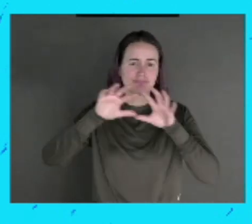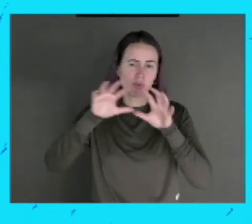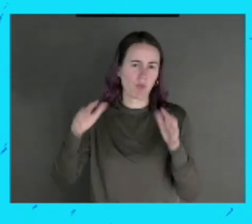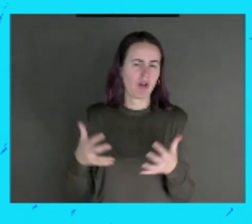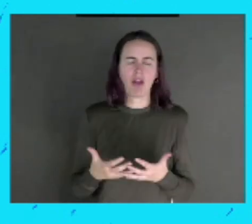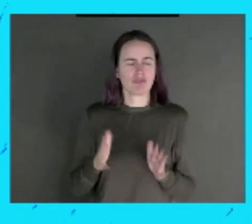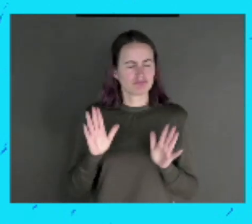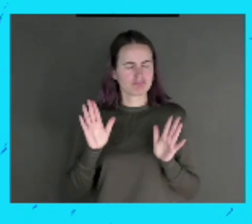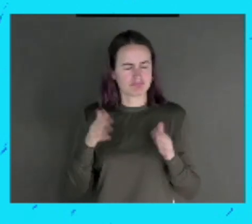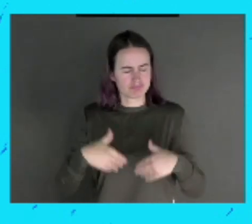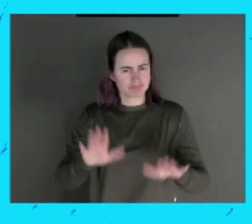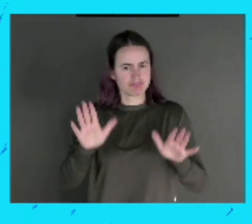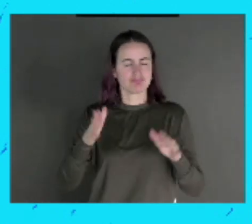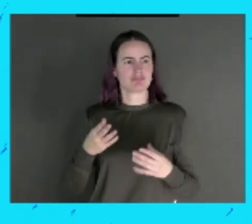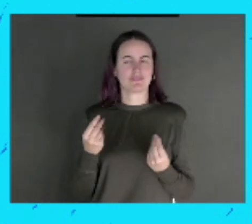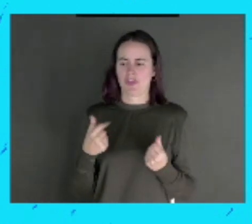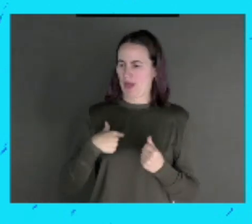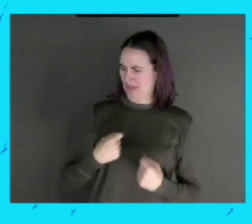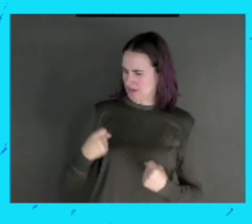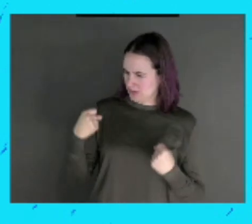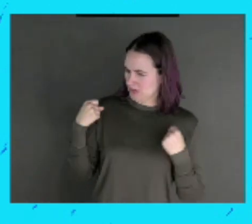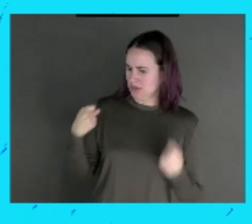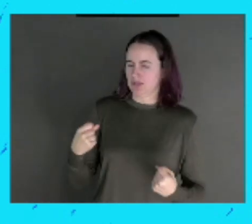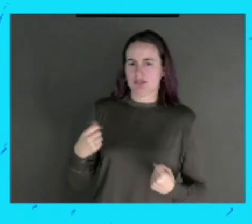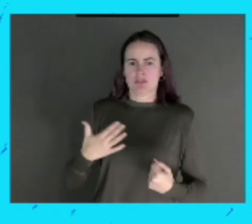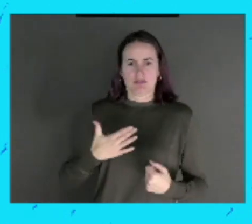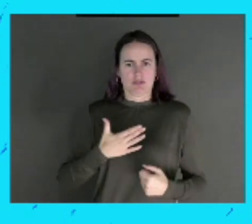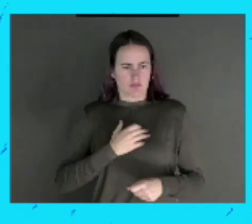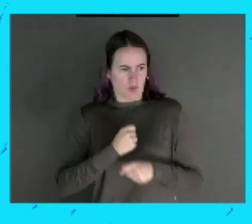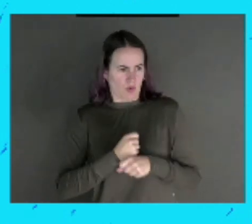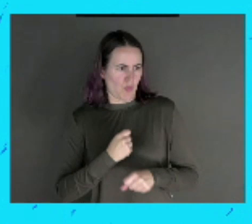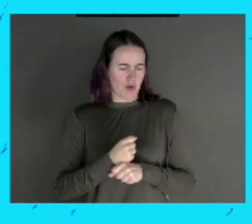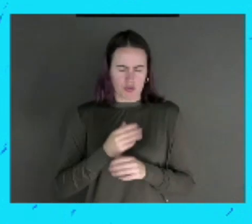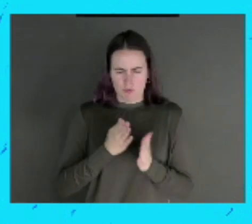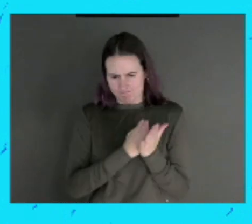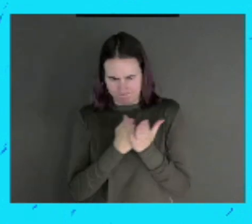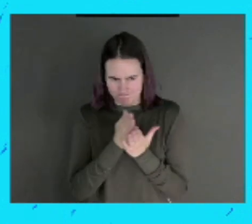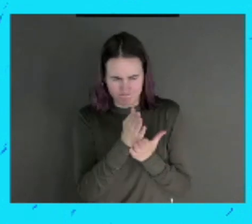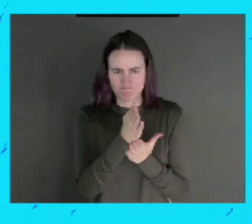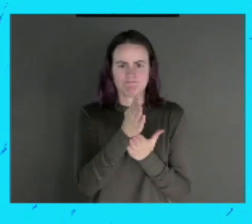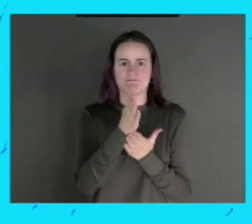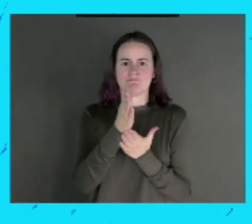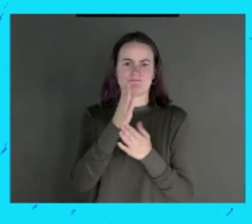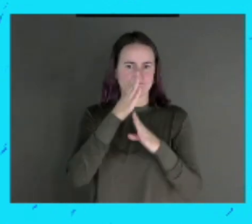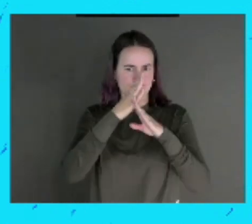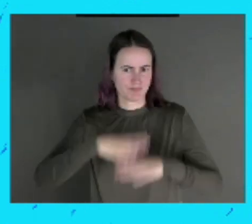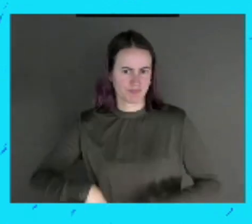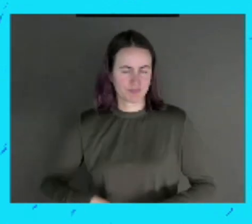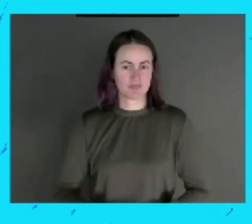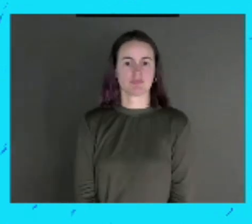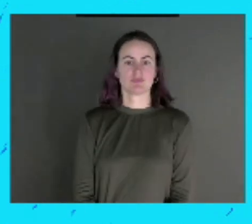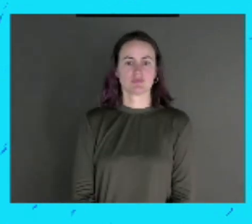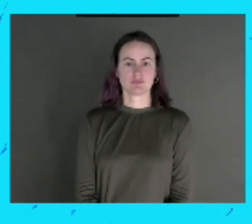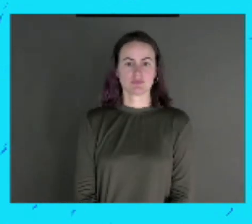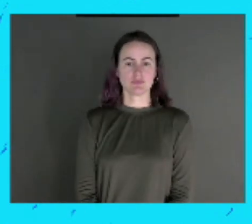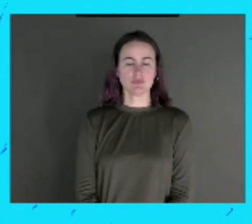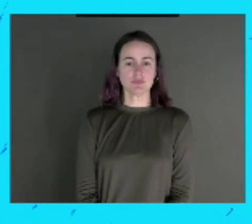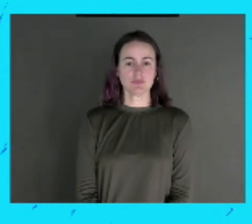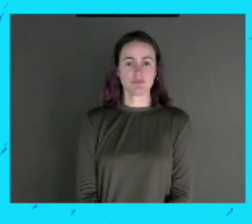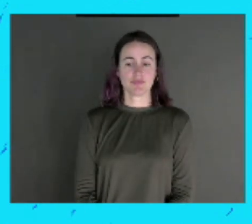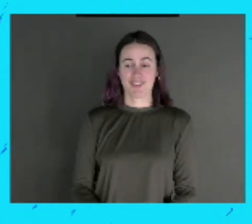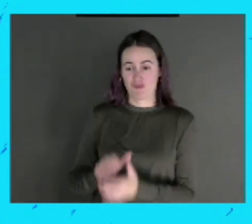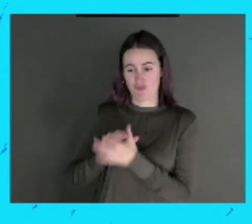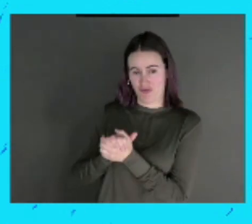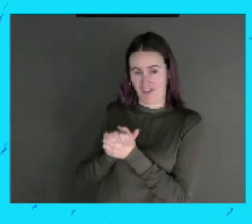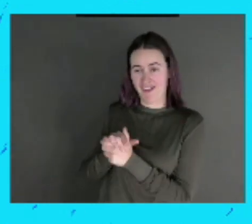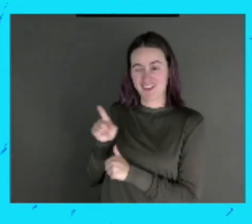believe in their abilities and remain motivated to persevere. Also, I would like to mention that one of my teenager friends told